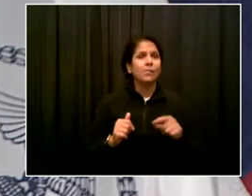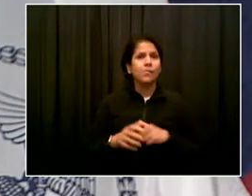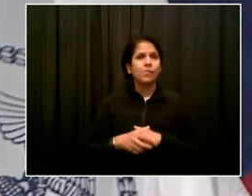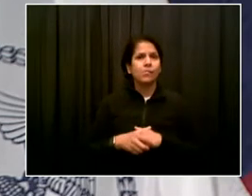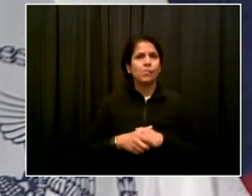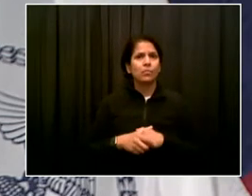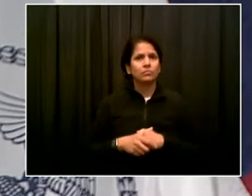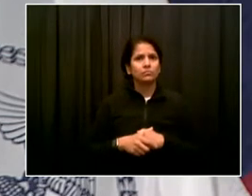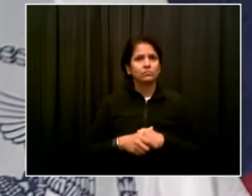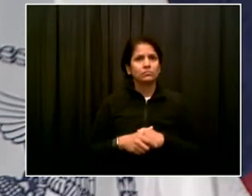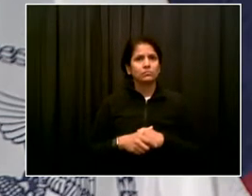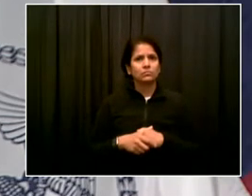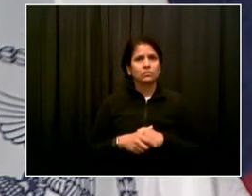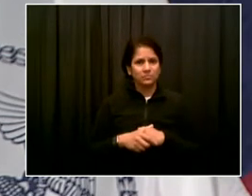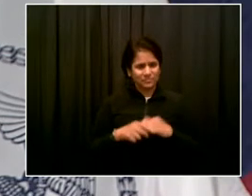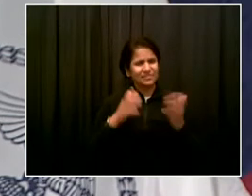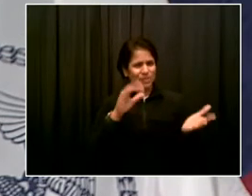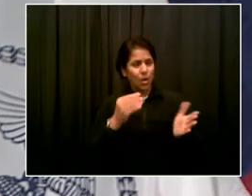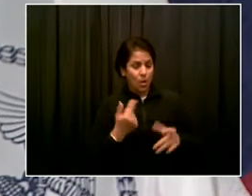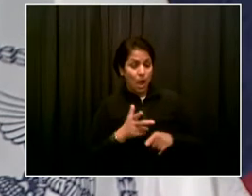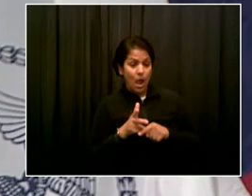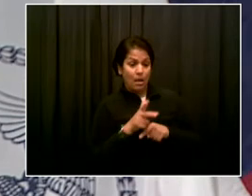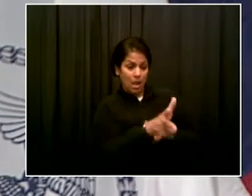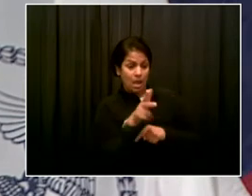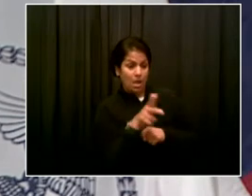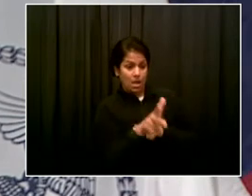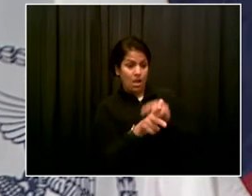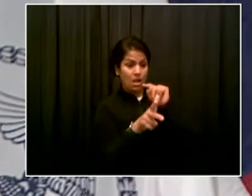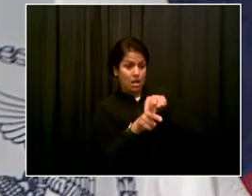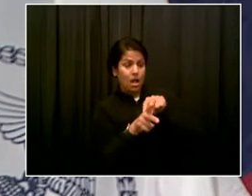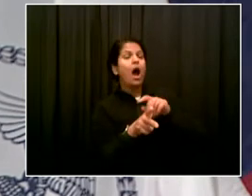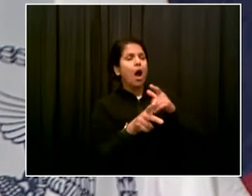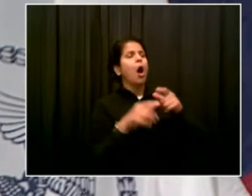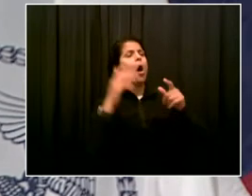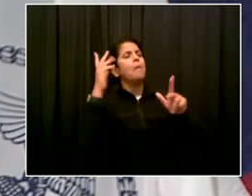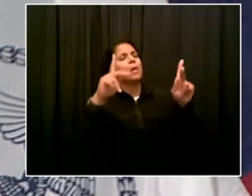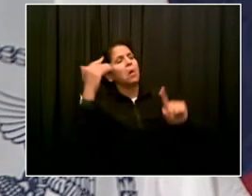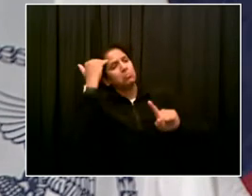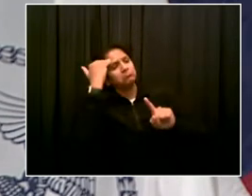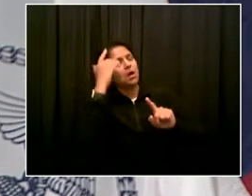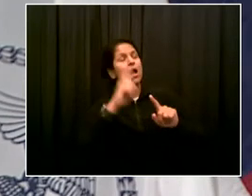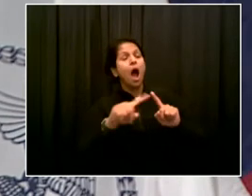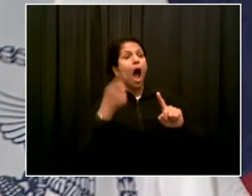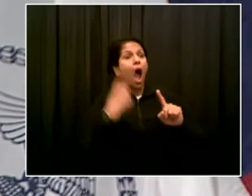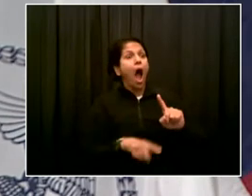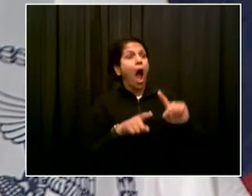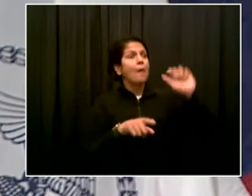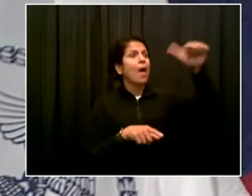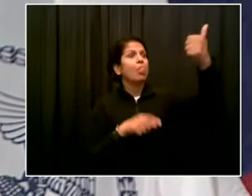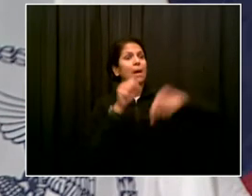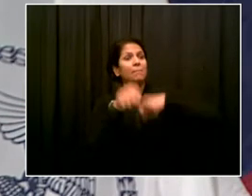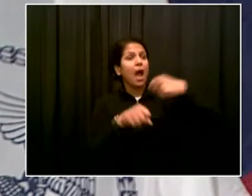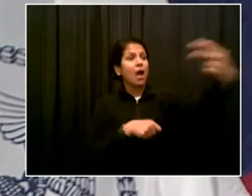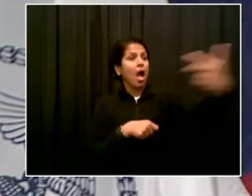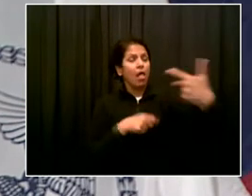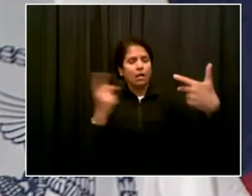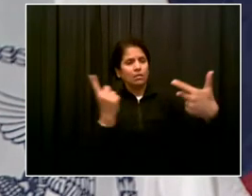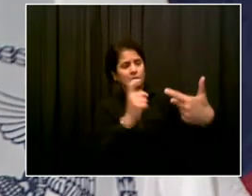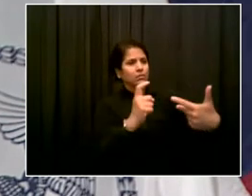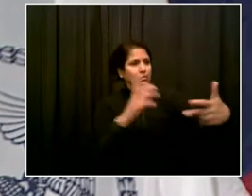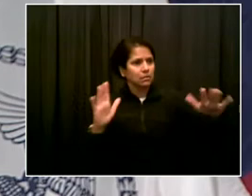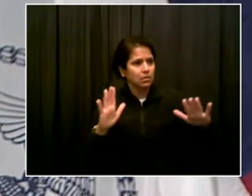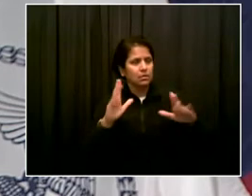effort to stop at red lights. So what can be done about that to make them safer, not only for the